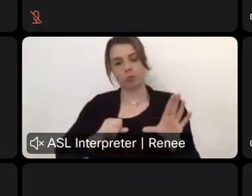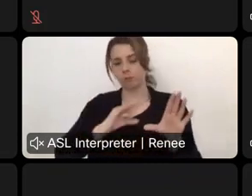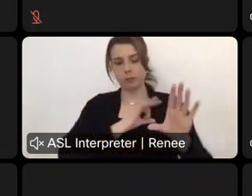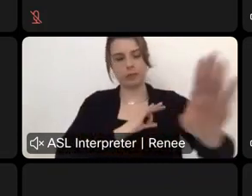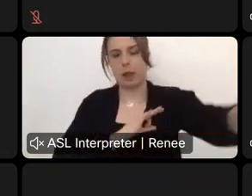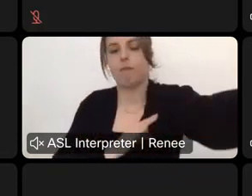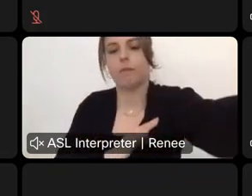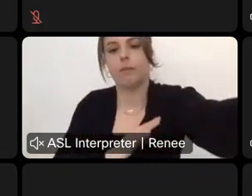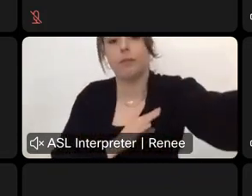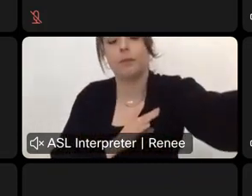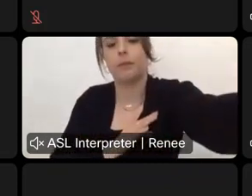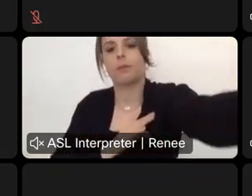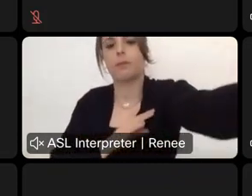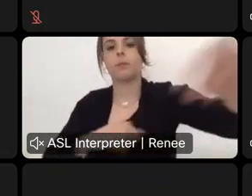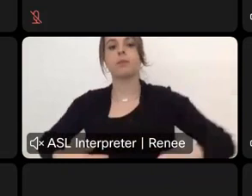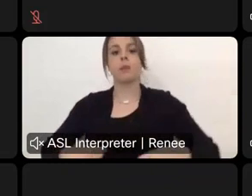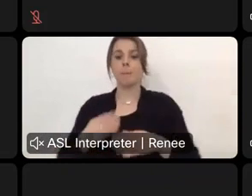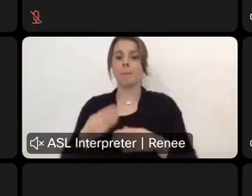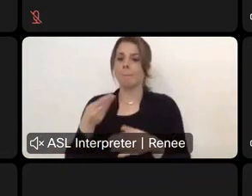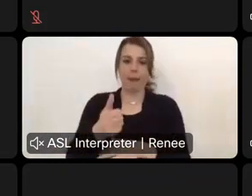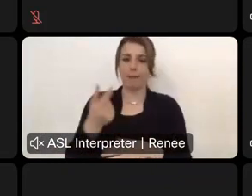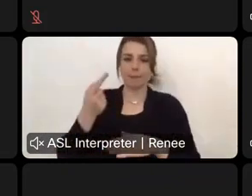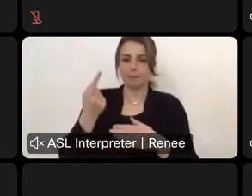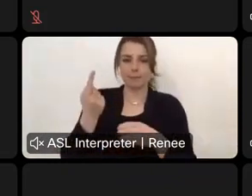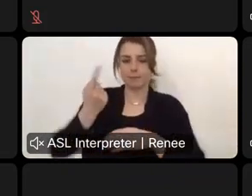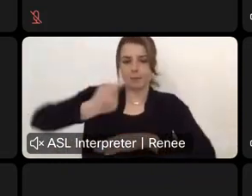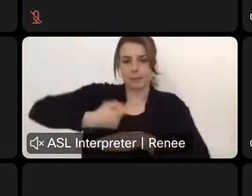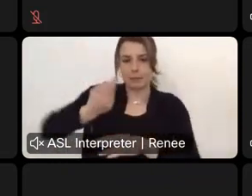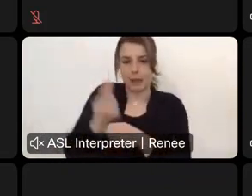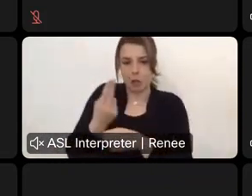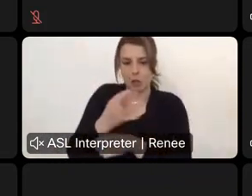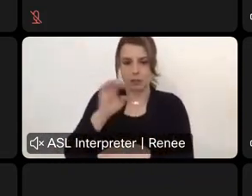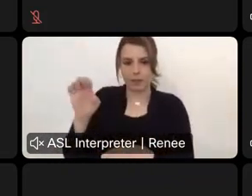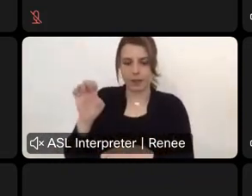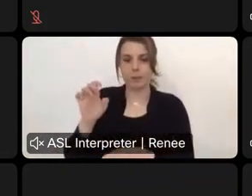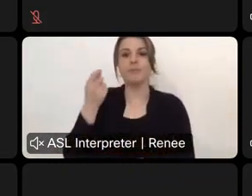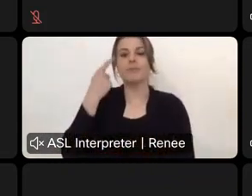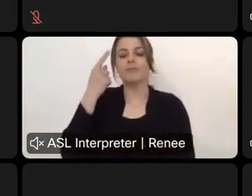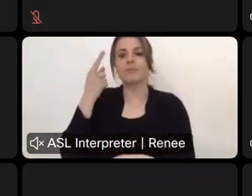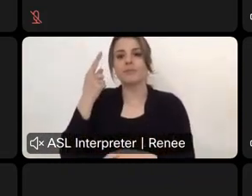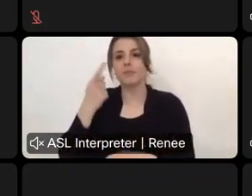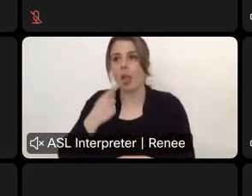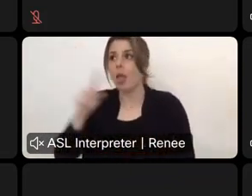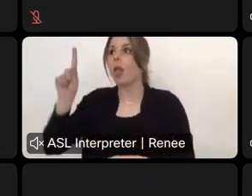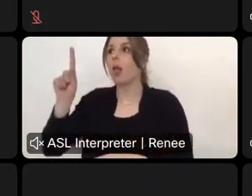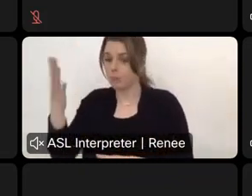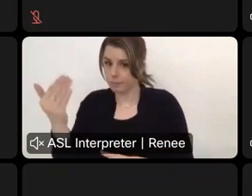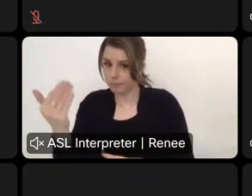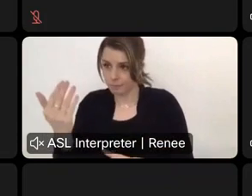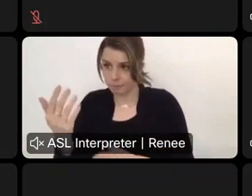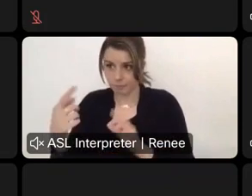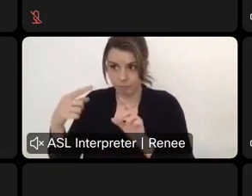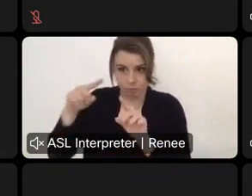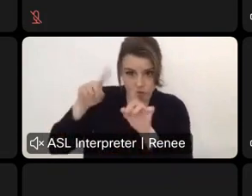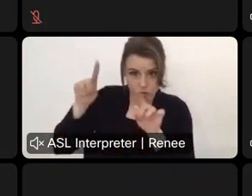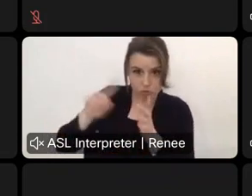parks. People paying day use fees. Um, we go through and do random checks. Uh, currently our officers go